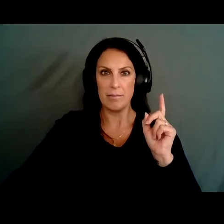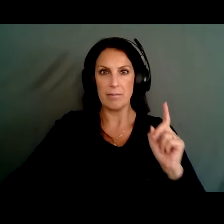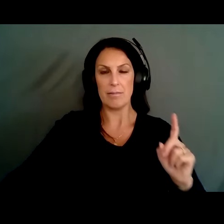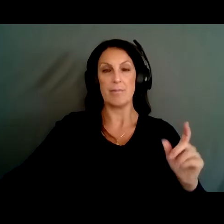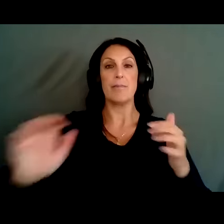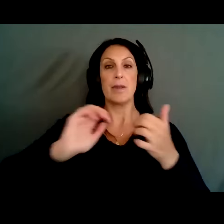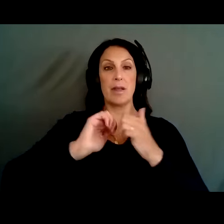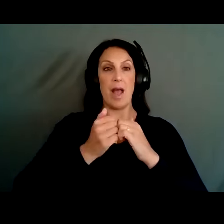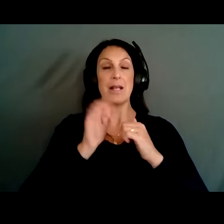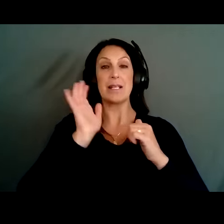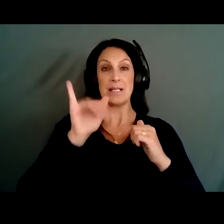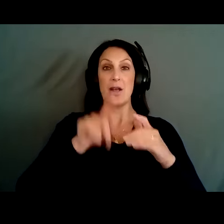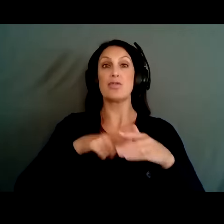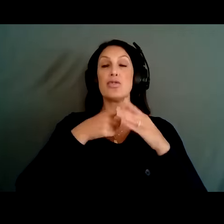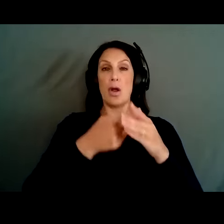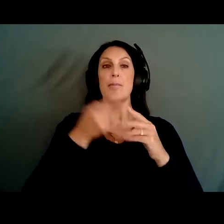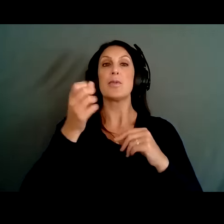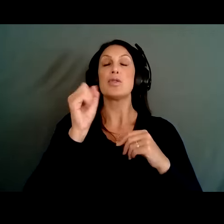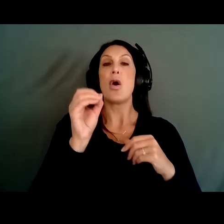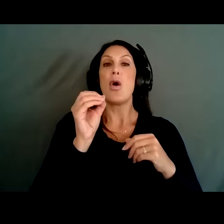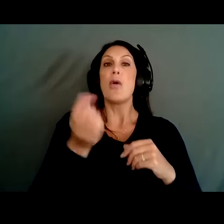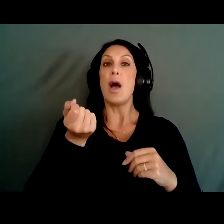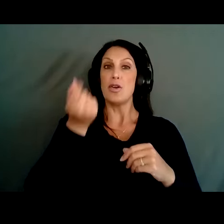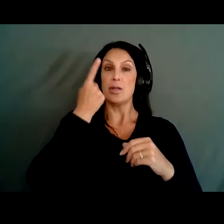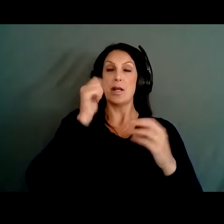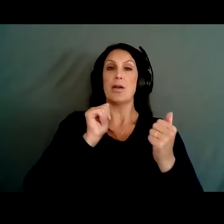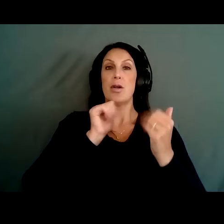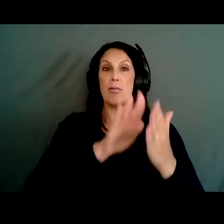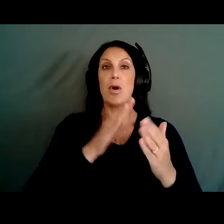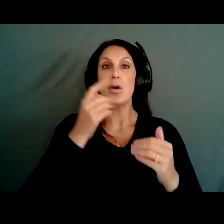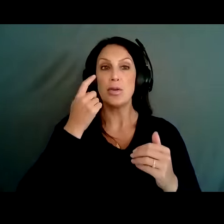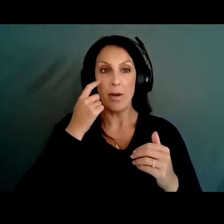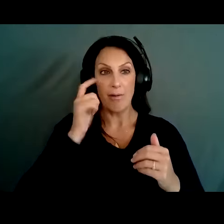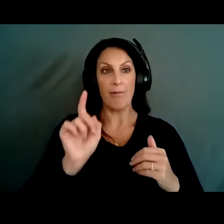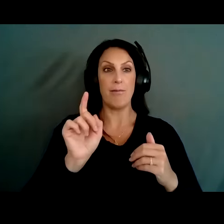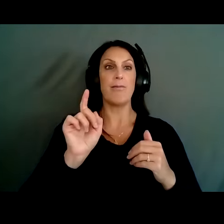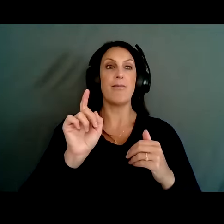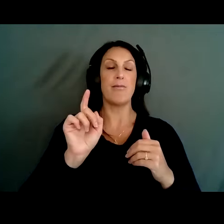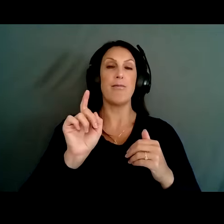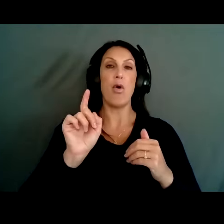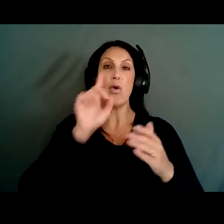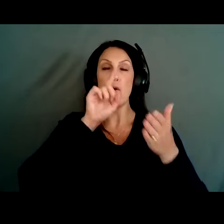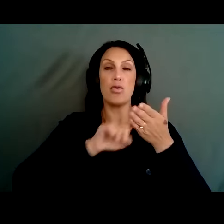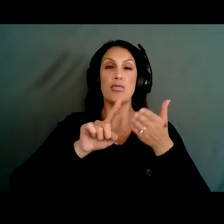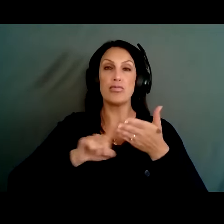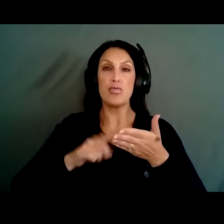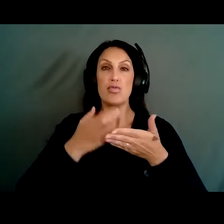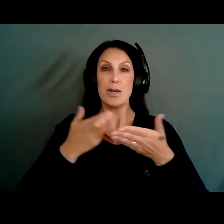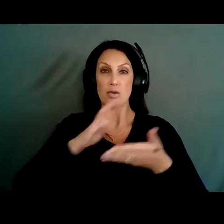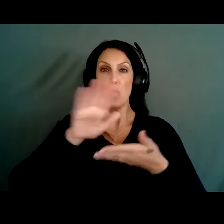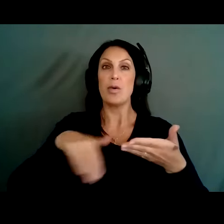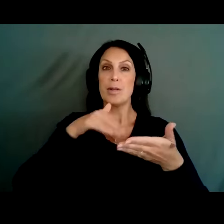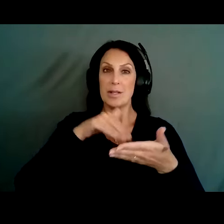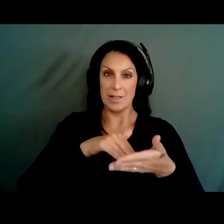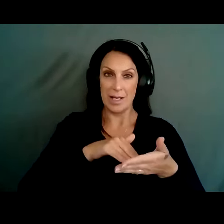suicide prevention, the comprehensive approach to suicide prevention created by the Suicide Prevention Resource Center lists reducing